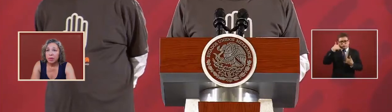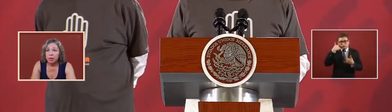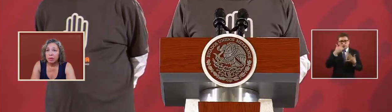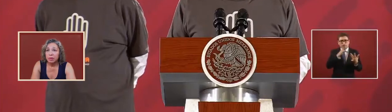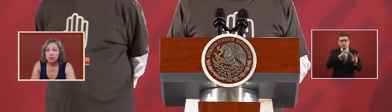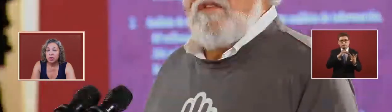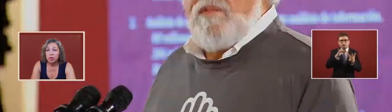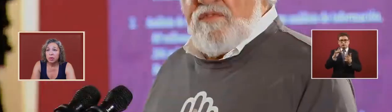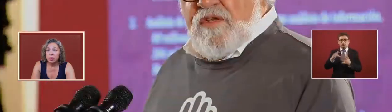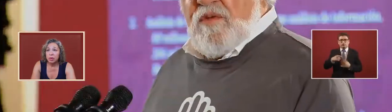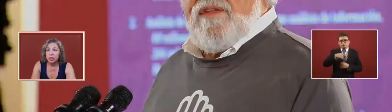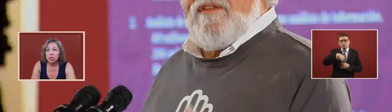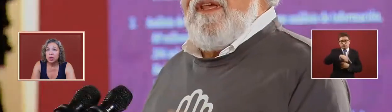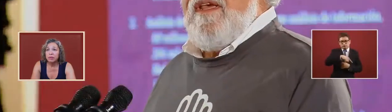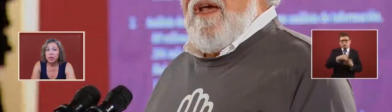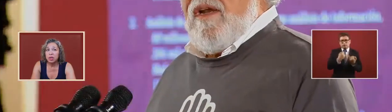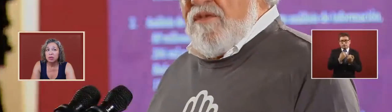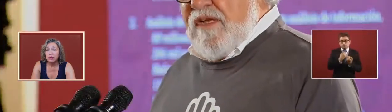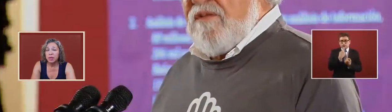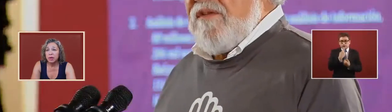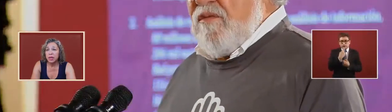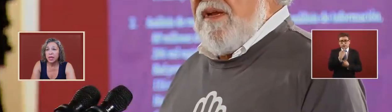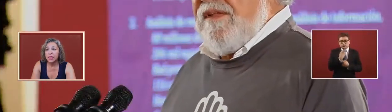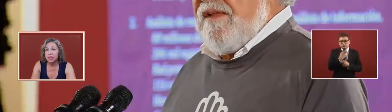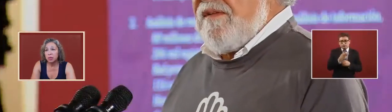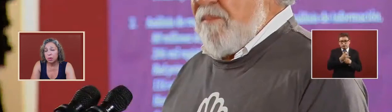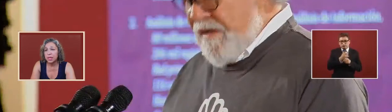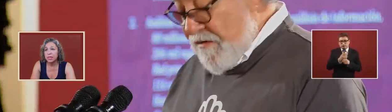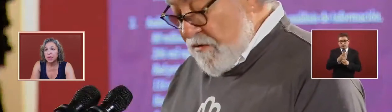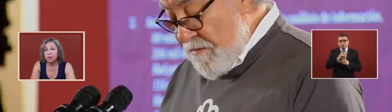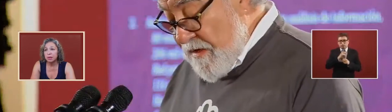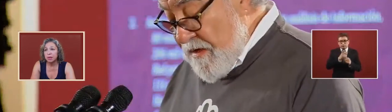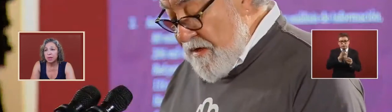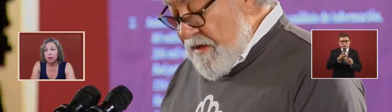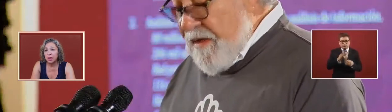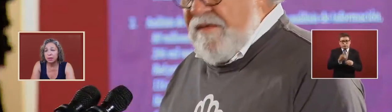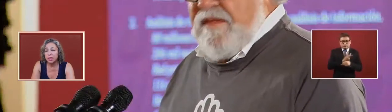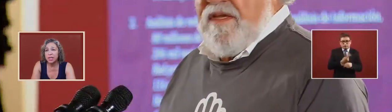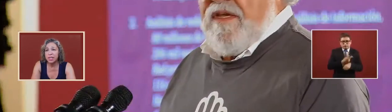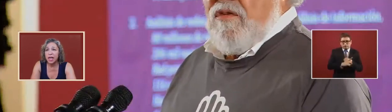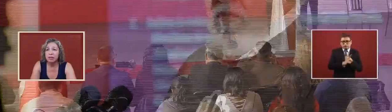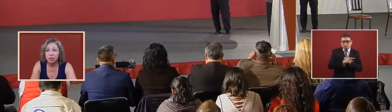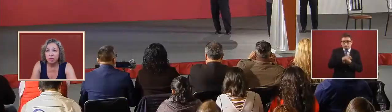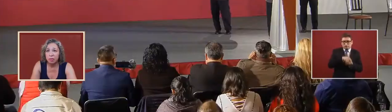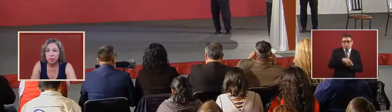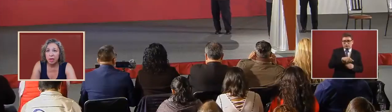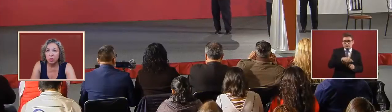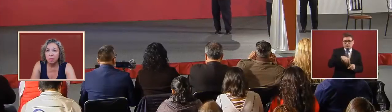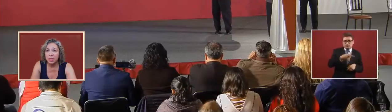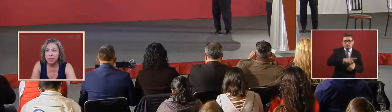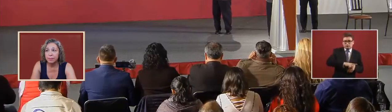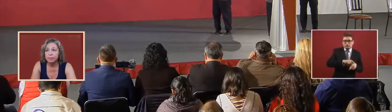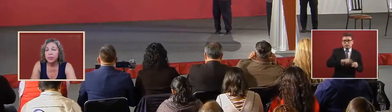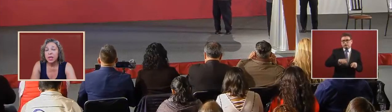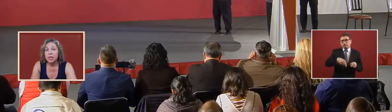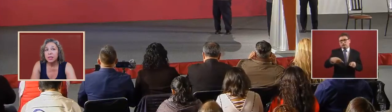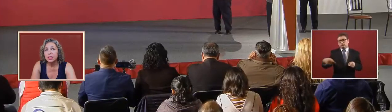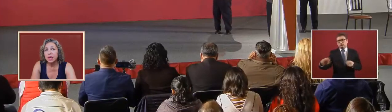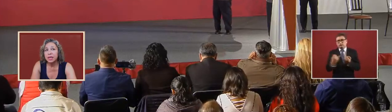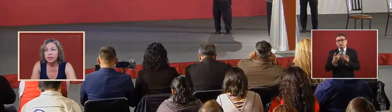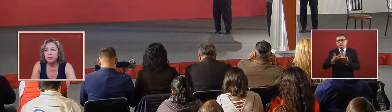so so if the use of the kids that were missing the days after them they were missing